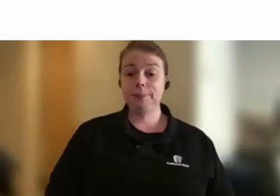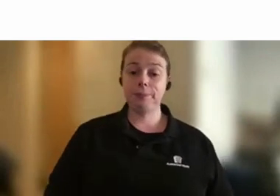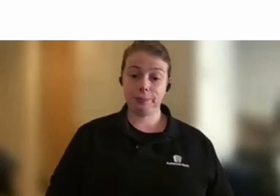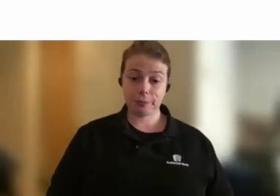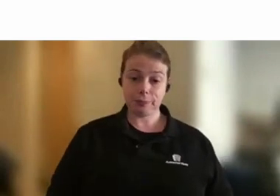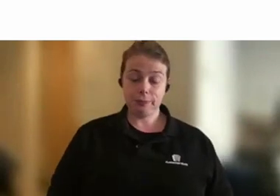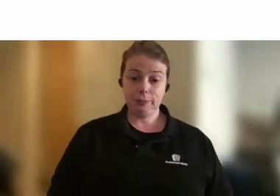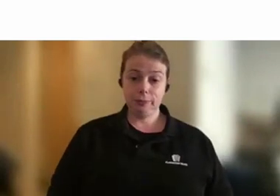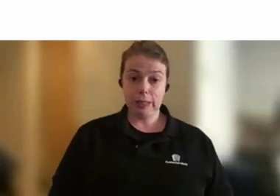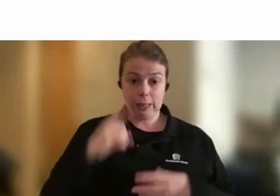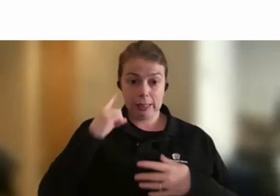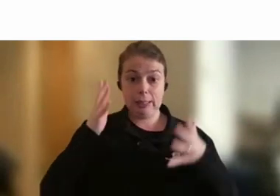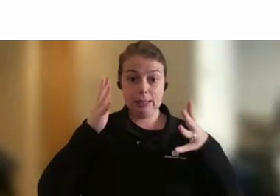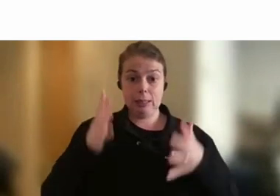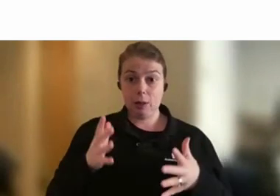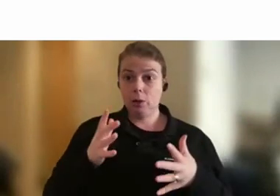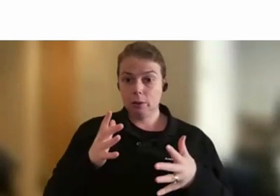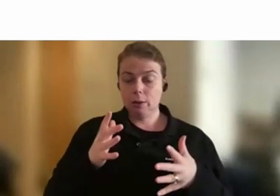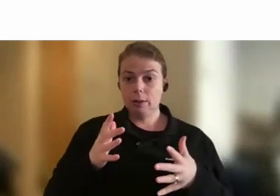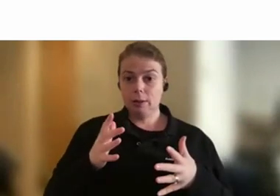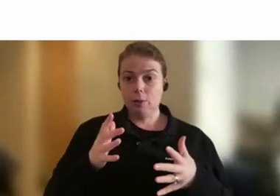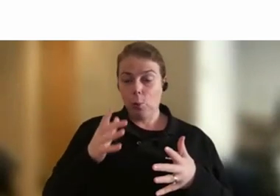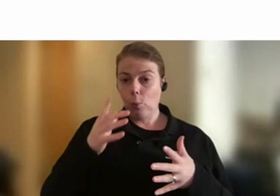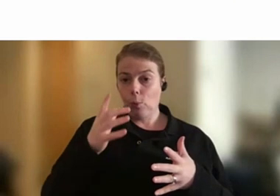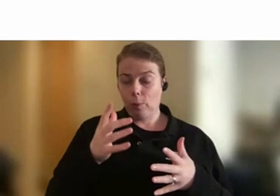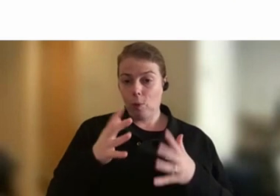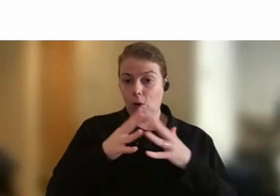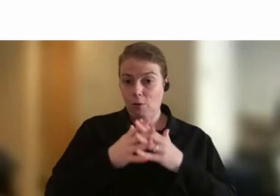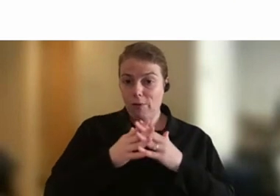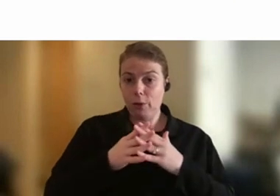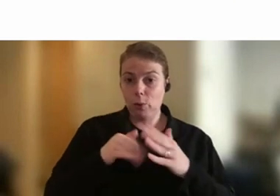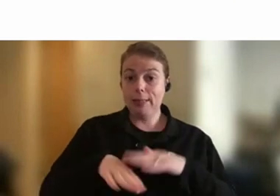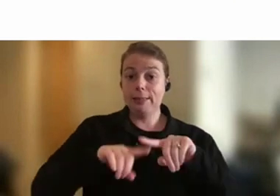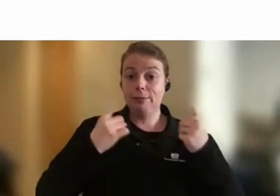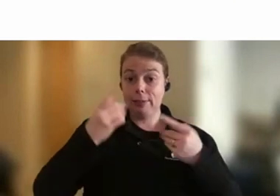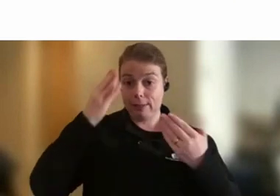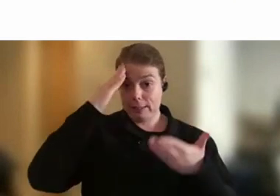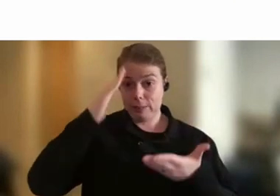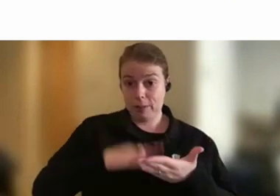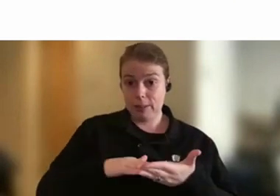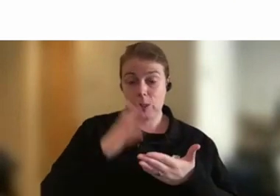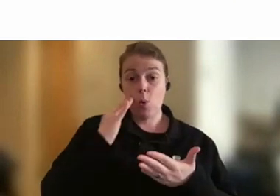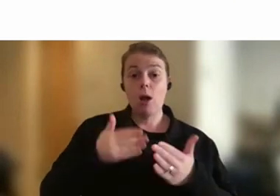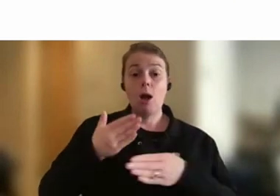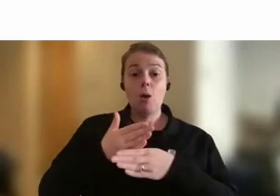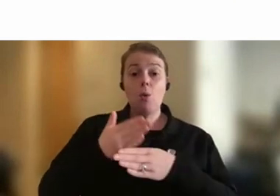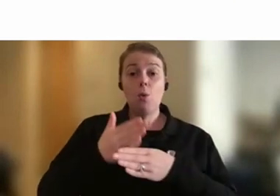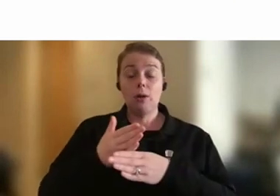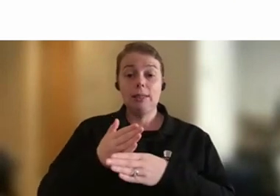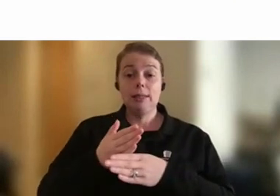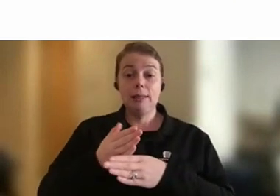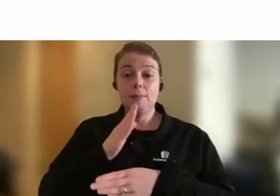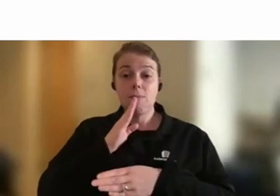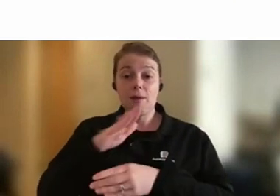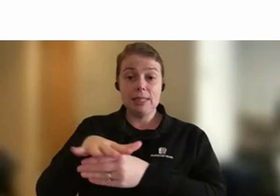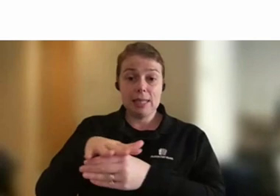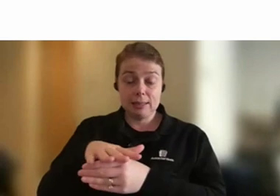is a lot to be gained through different experiences. And when I went out to the private sector after finishing up as Fair Work Ombudsman, I didn't...